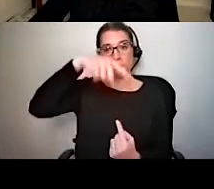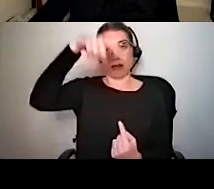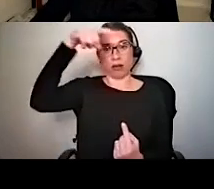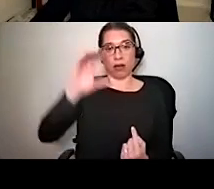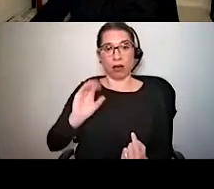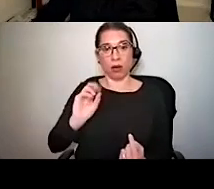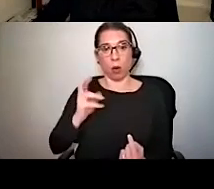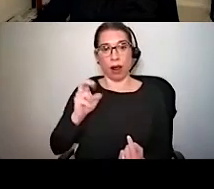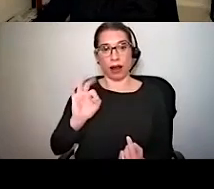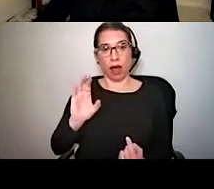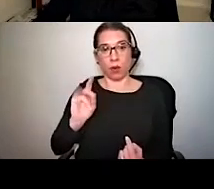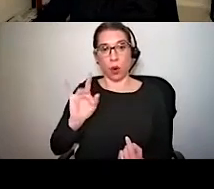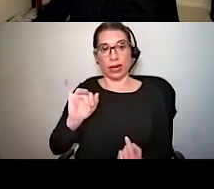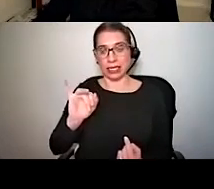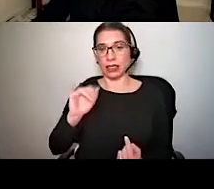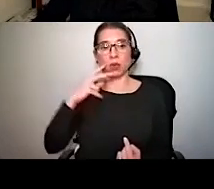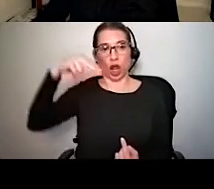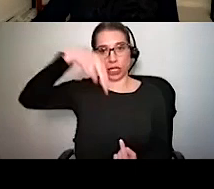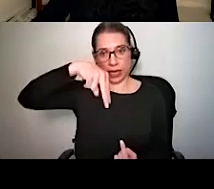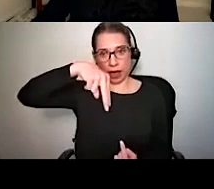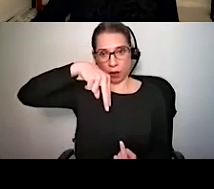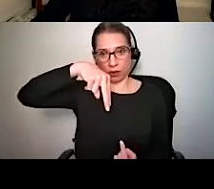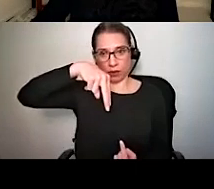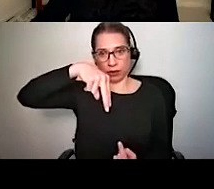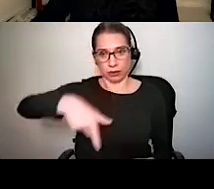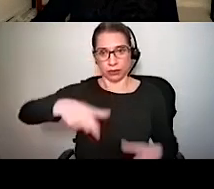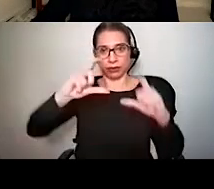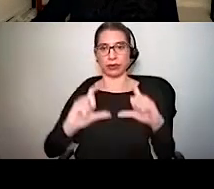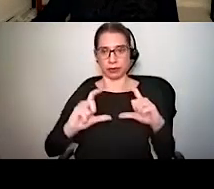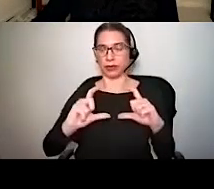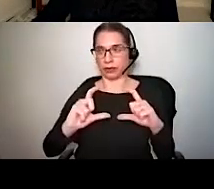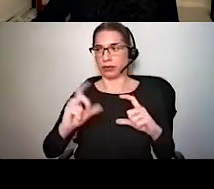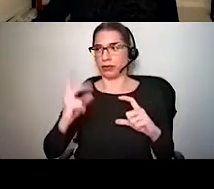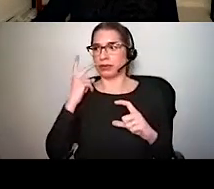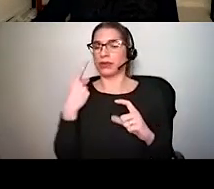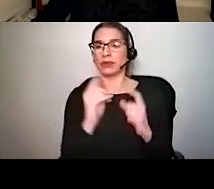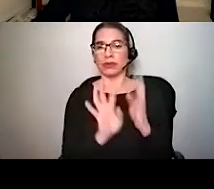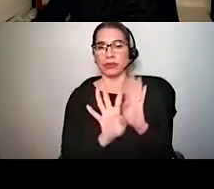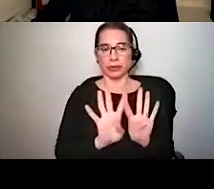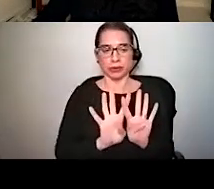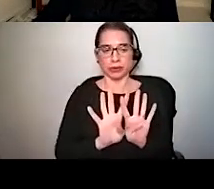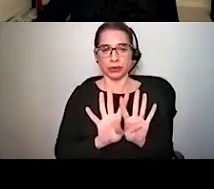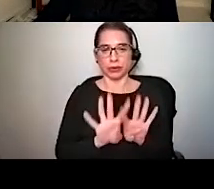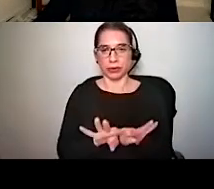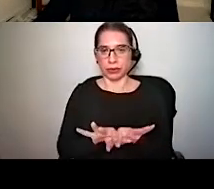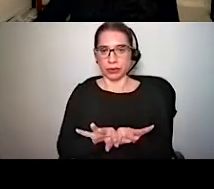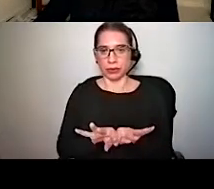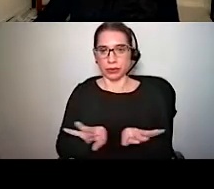And so what we can see is a single row of inner hair cells and three rows of outer hair cells.